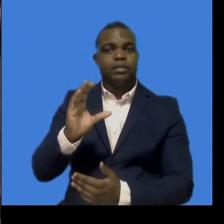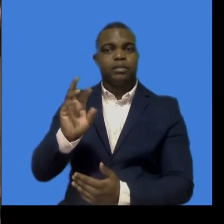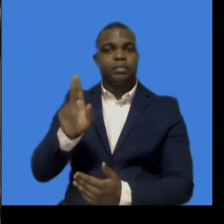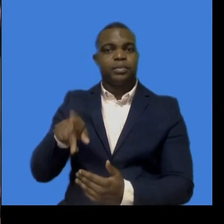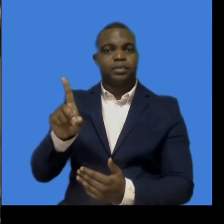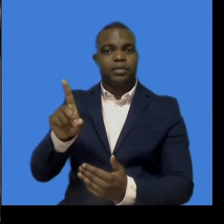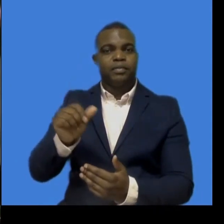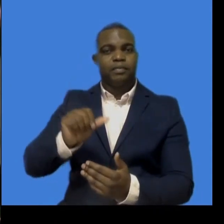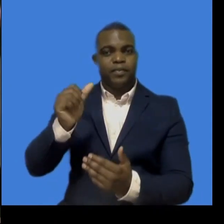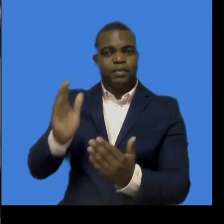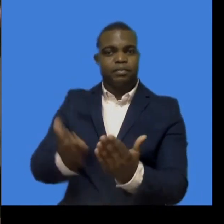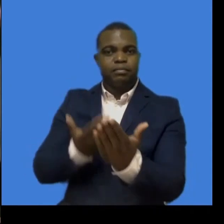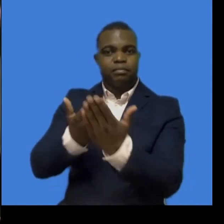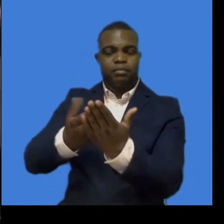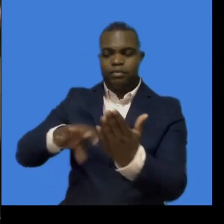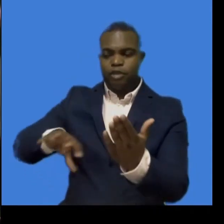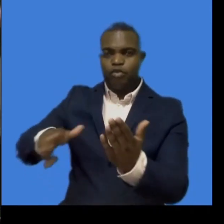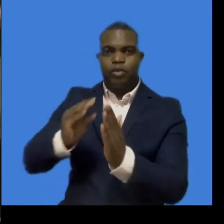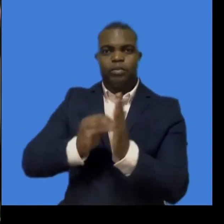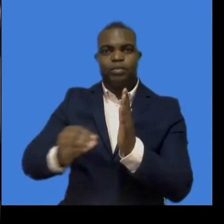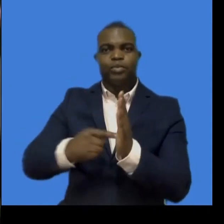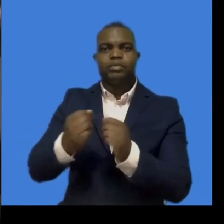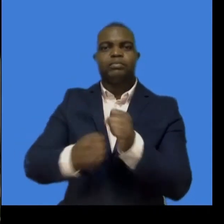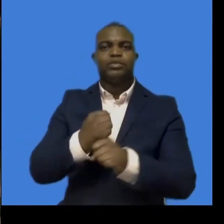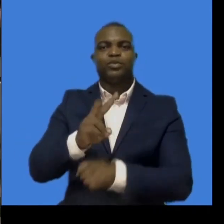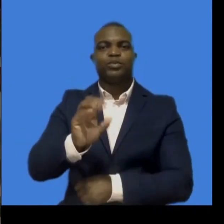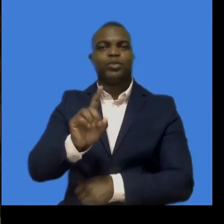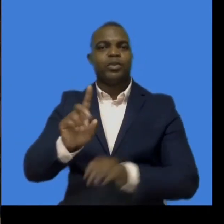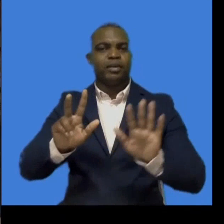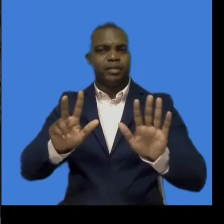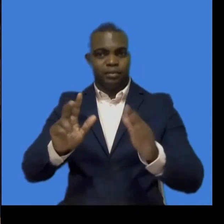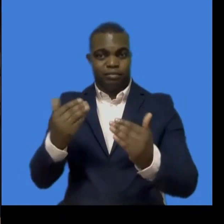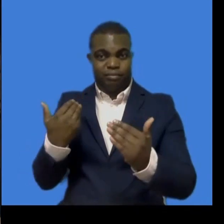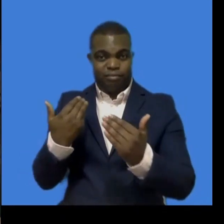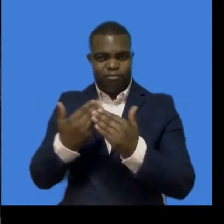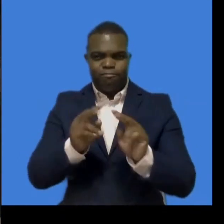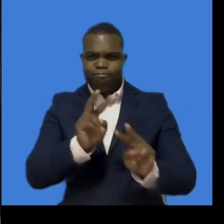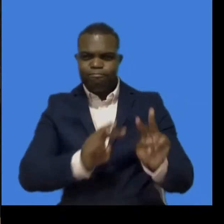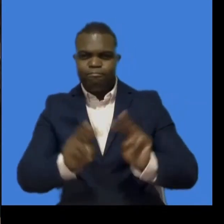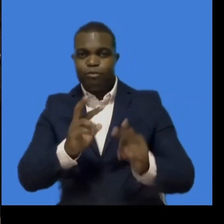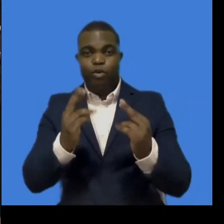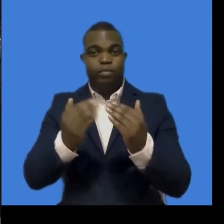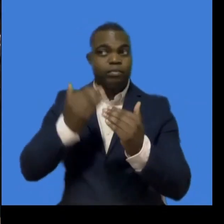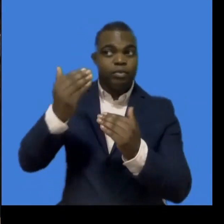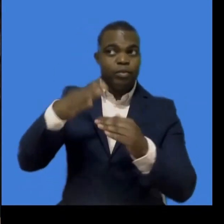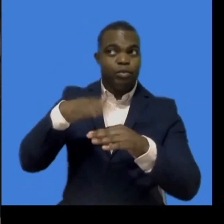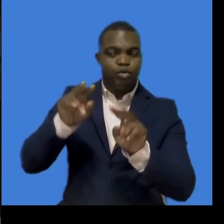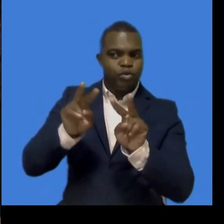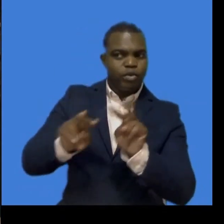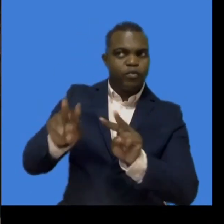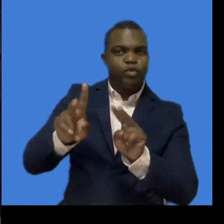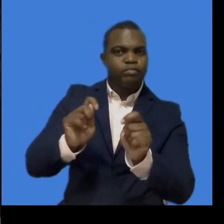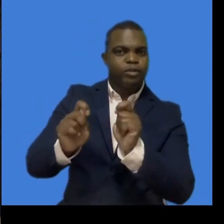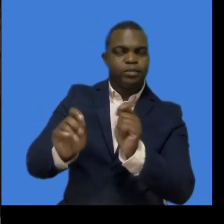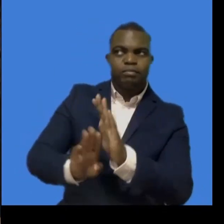PWDs since 1978 by its second Republican Constitution through its Human Rights